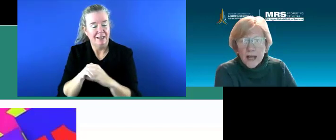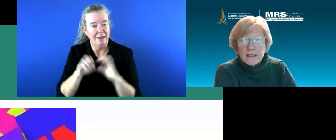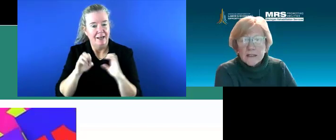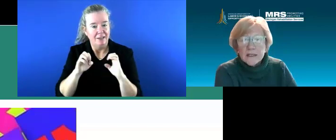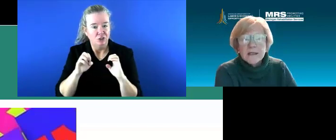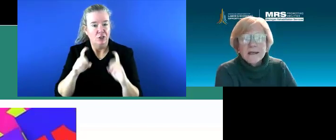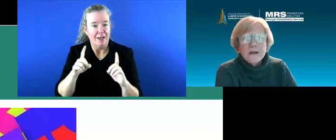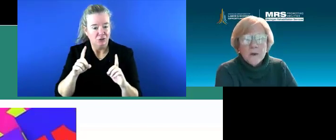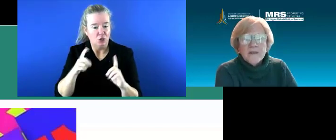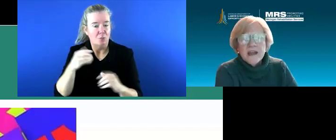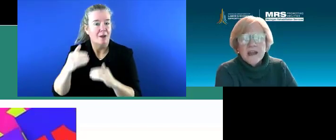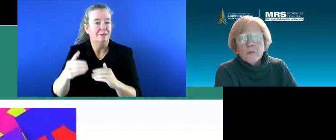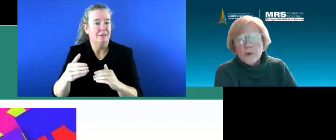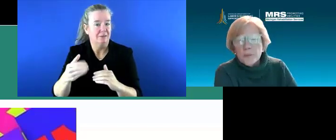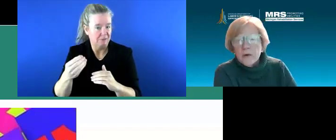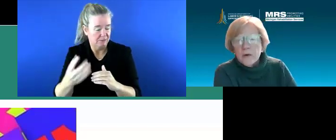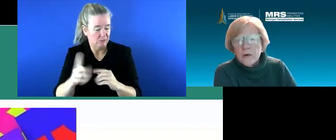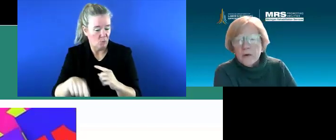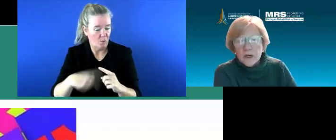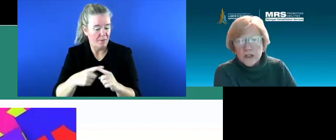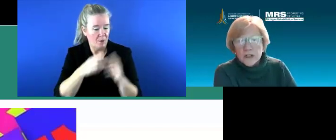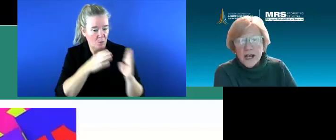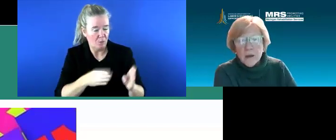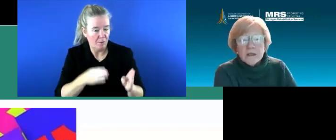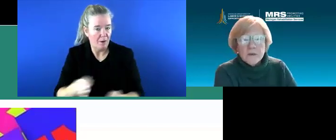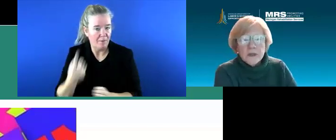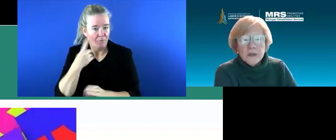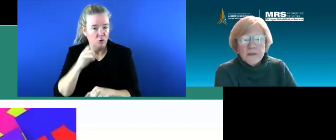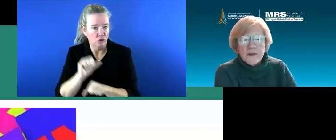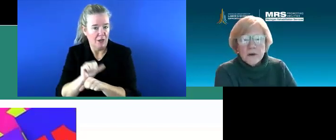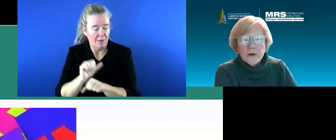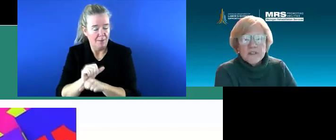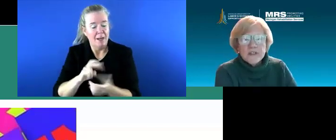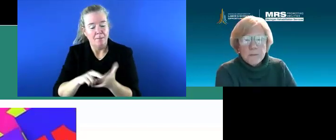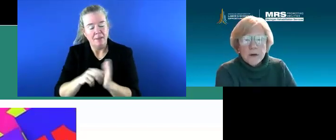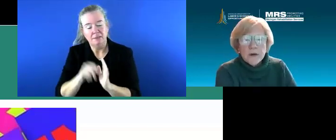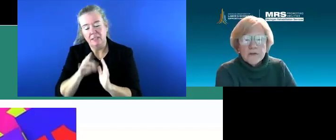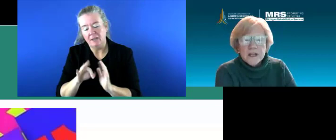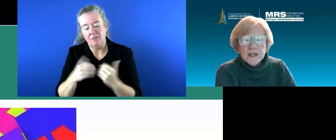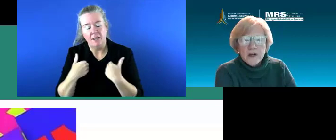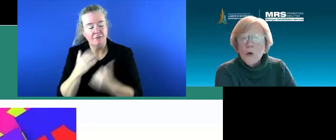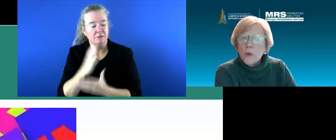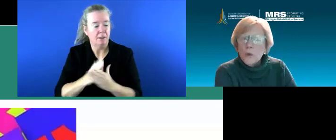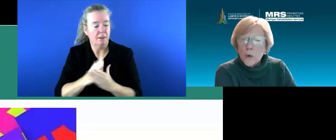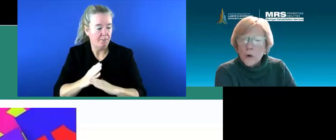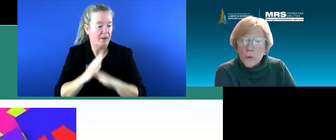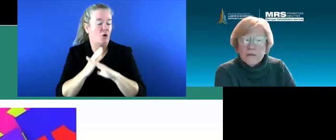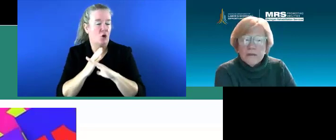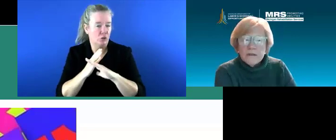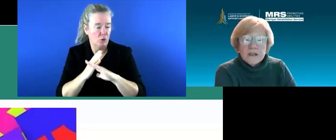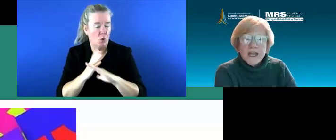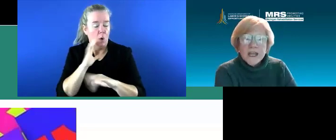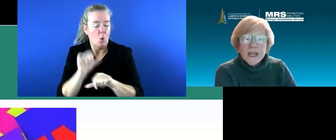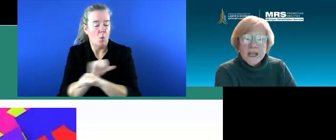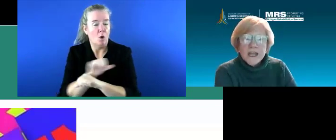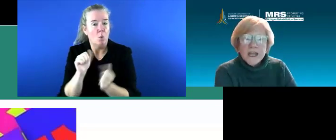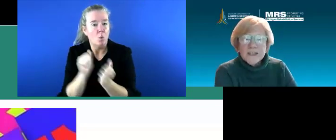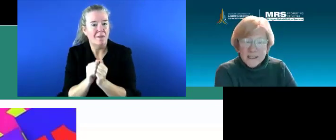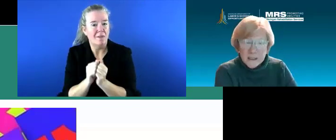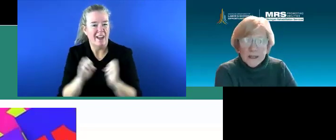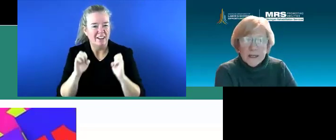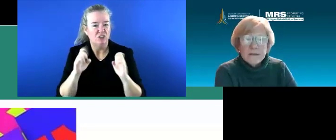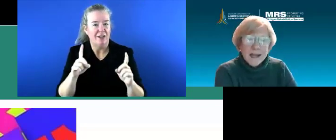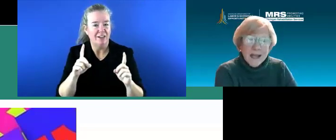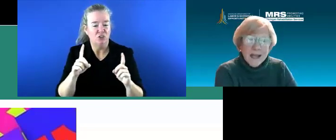process when they are preparing for a job. So that if there are some barriers there, we'll work with the educational